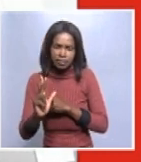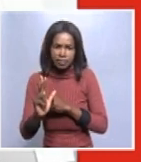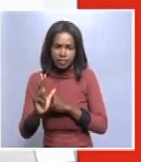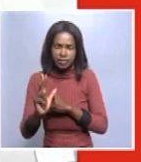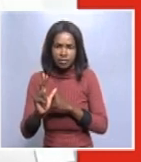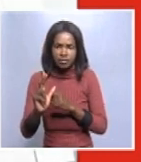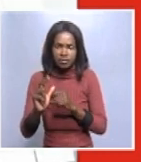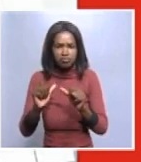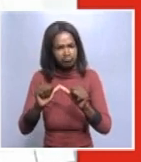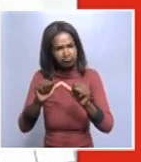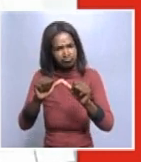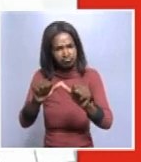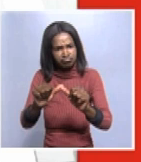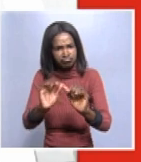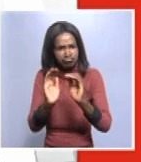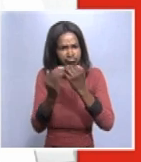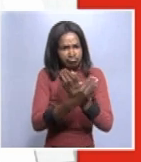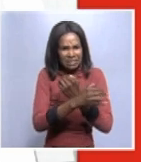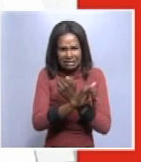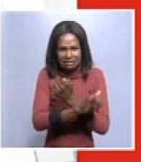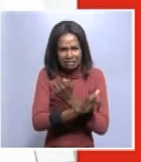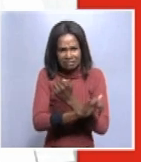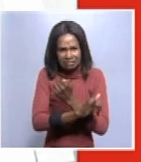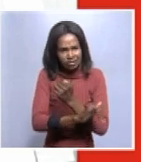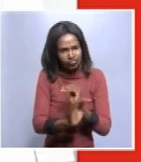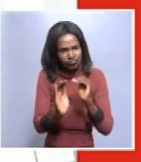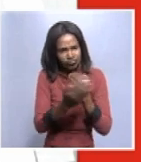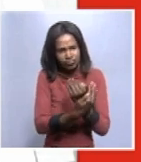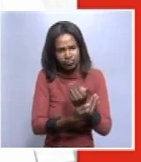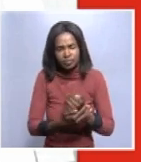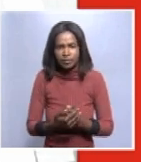still in quarantine facilities.